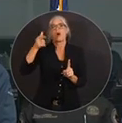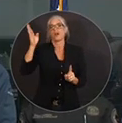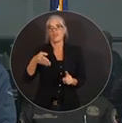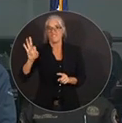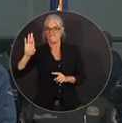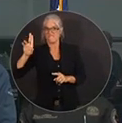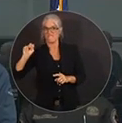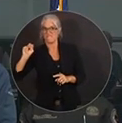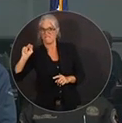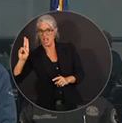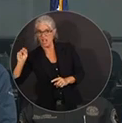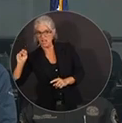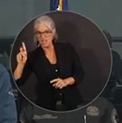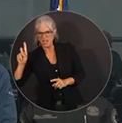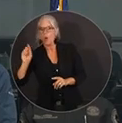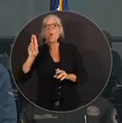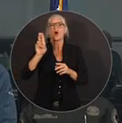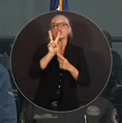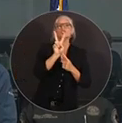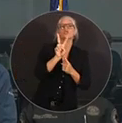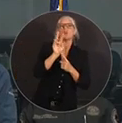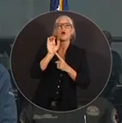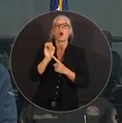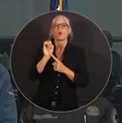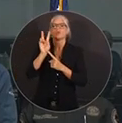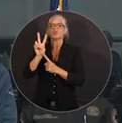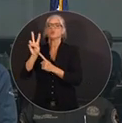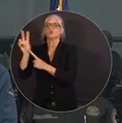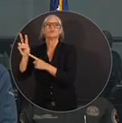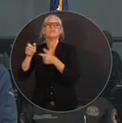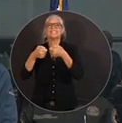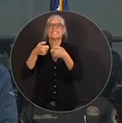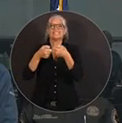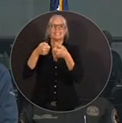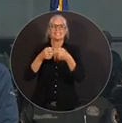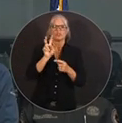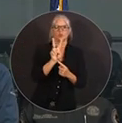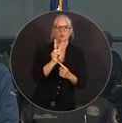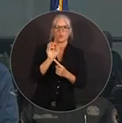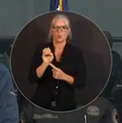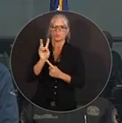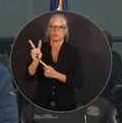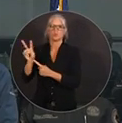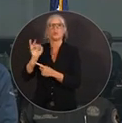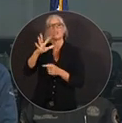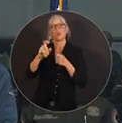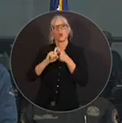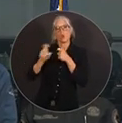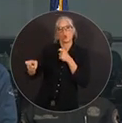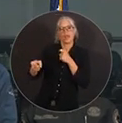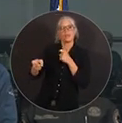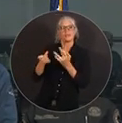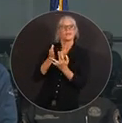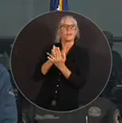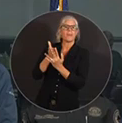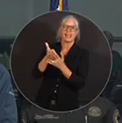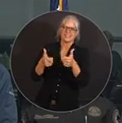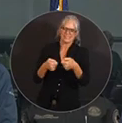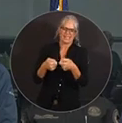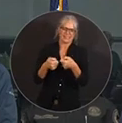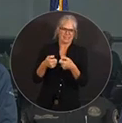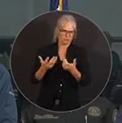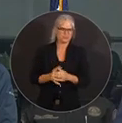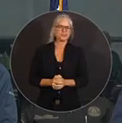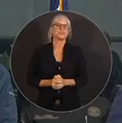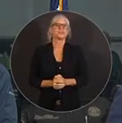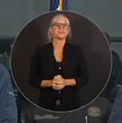20222 if you want to donate via text message. So we are closing in on